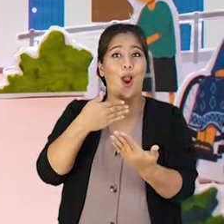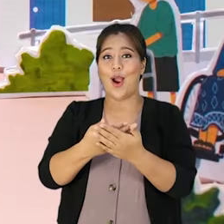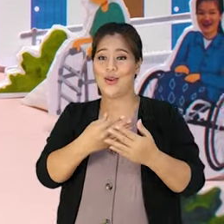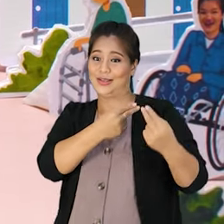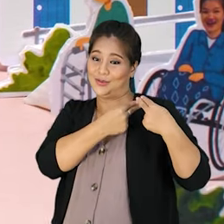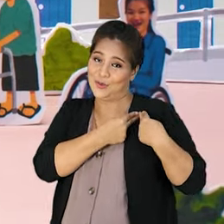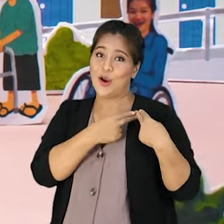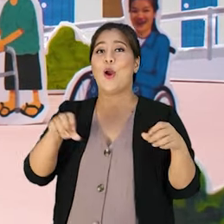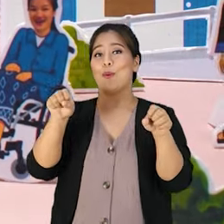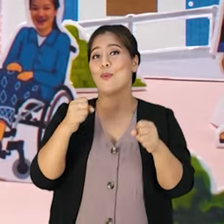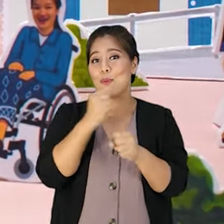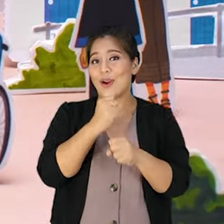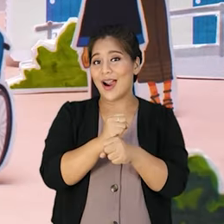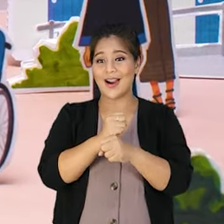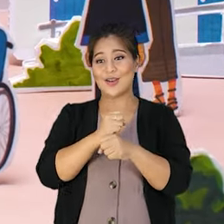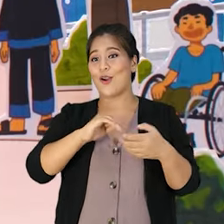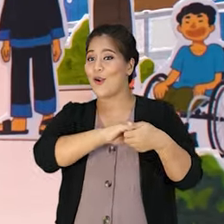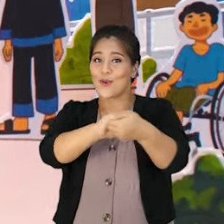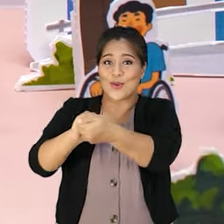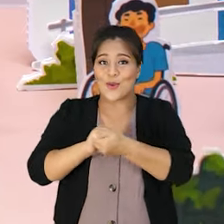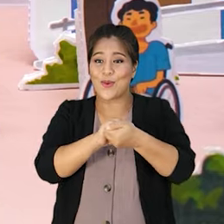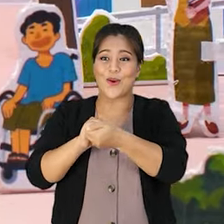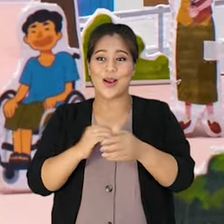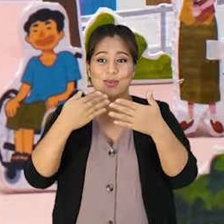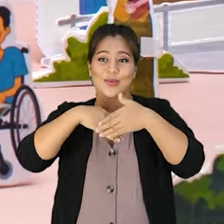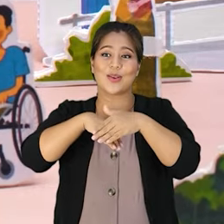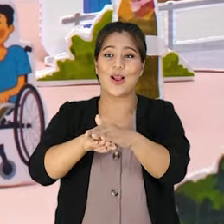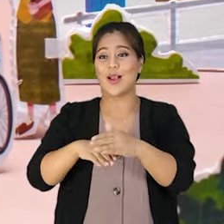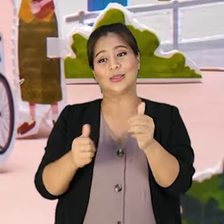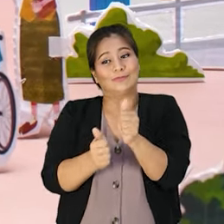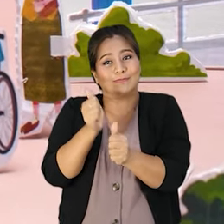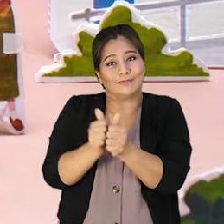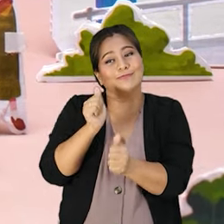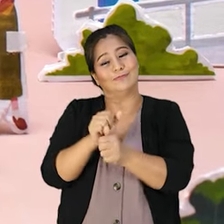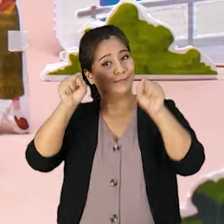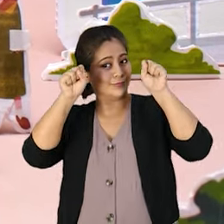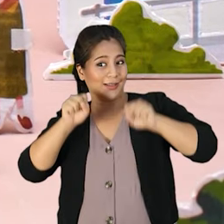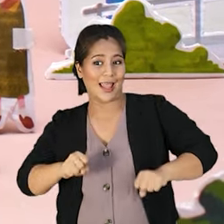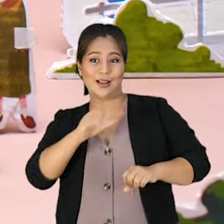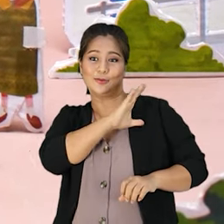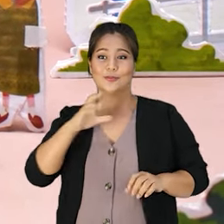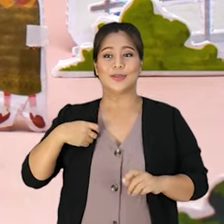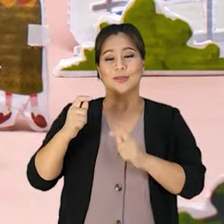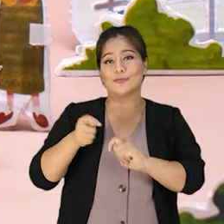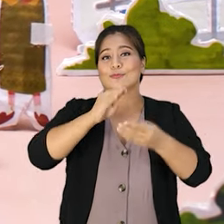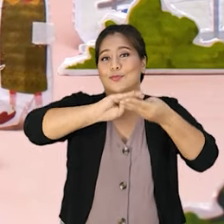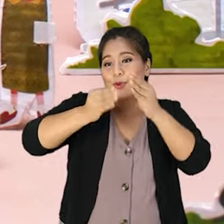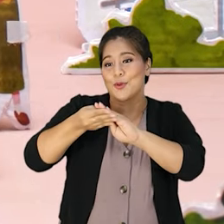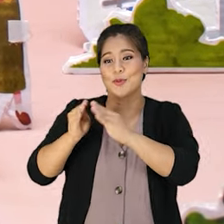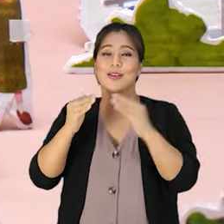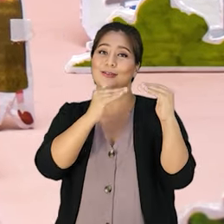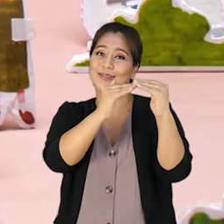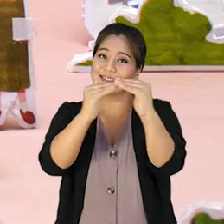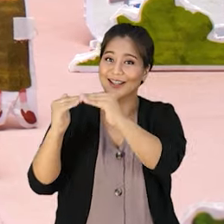Everyone is responsible for working together to break down barriers and promote inclusion, so that everyone can participate and